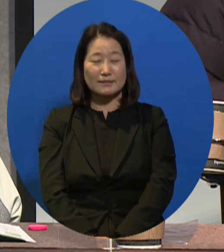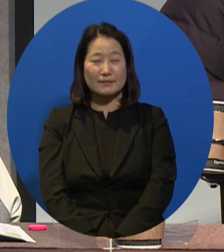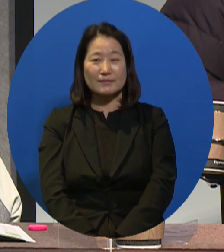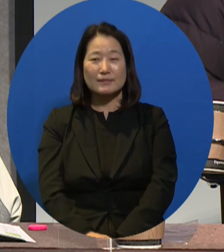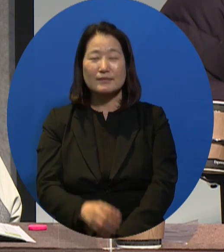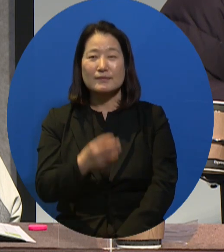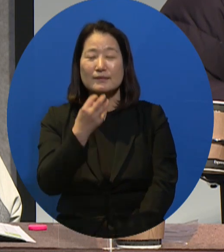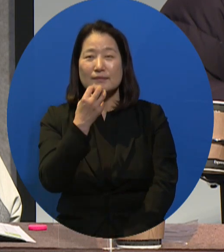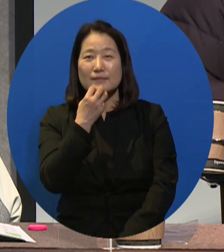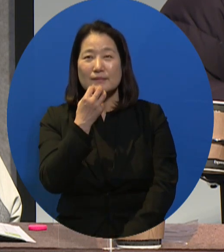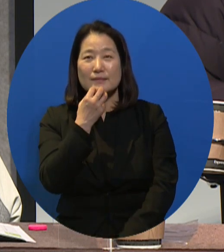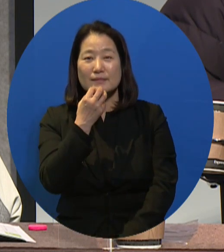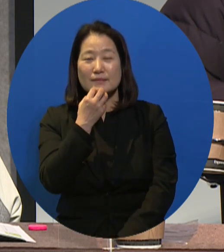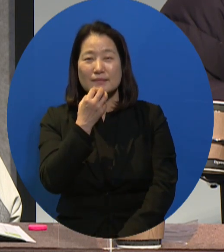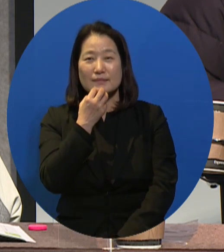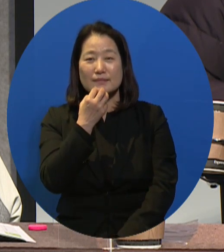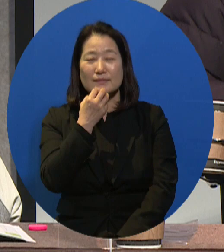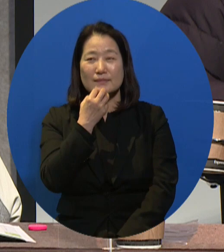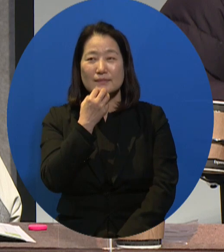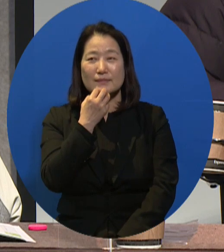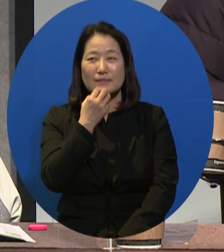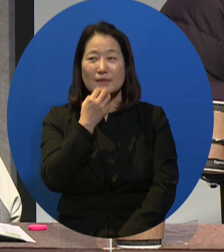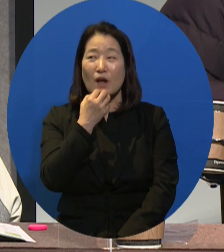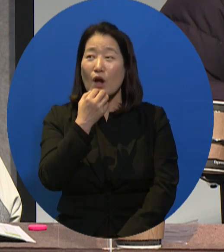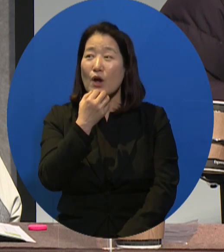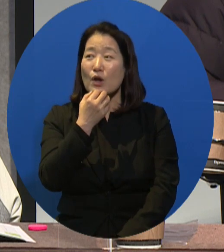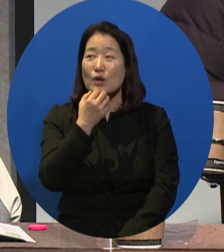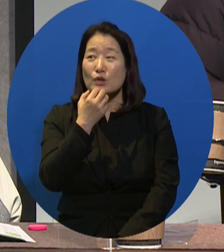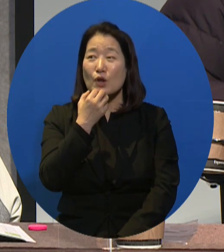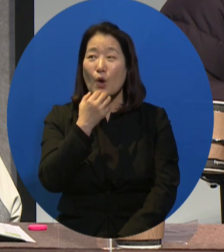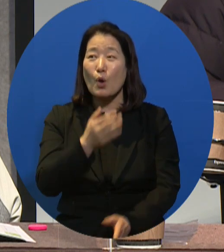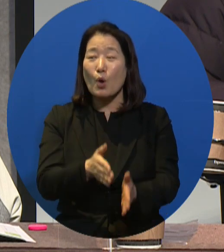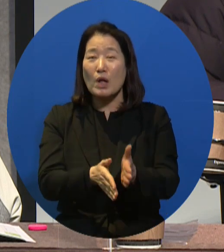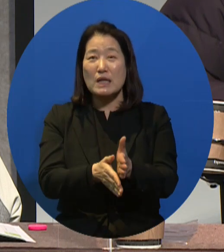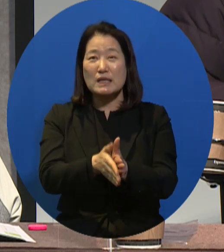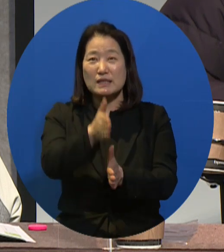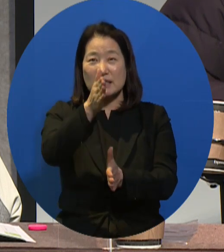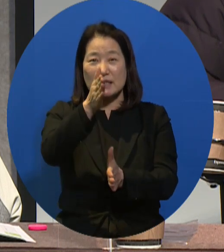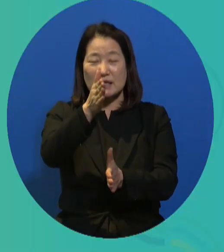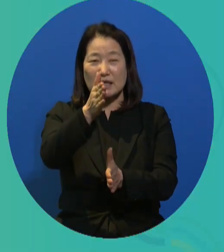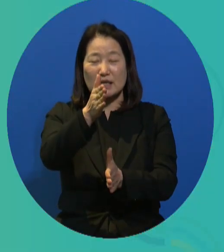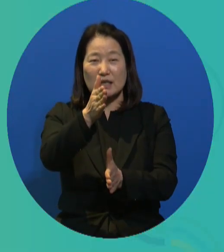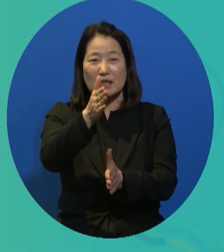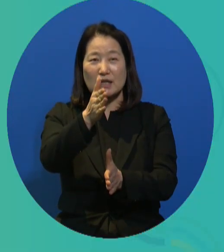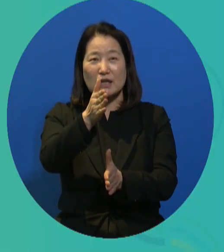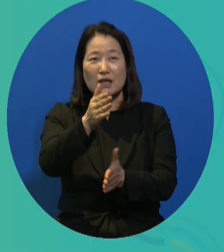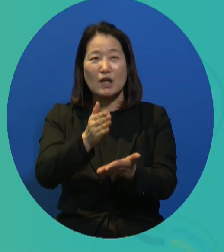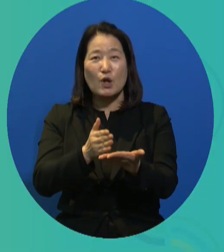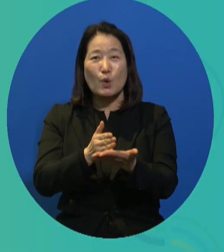Thank you for this opportunity. I'd like to ask a question to Mr. Ko from Seoul Metropolitan Government.